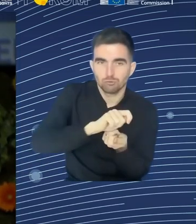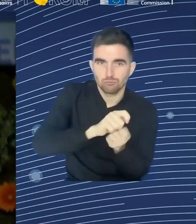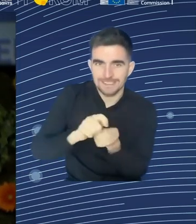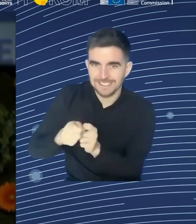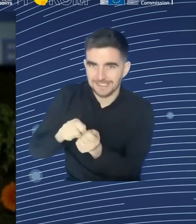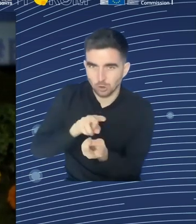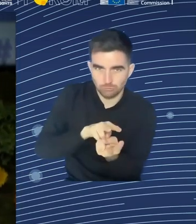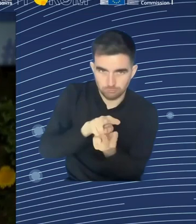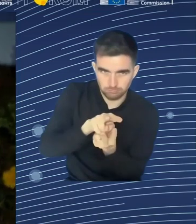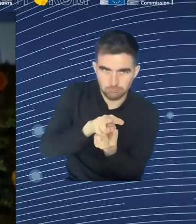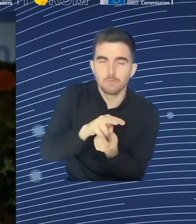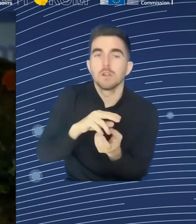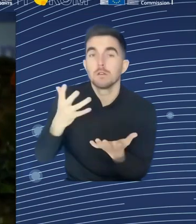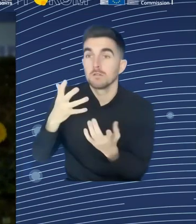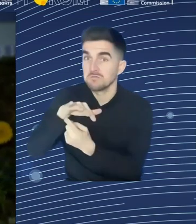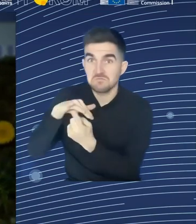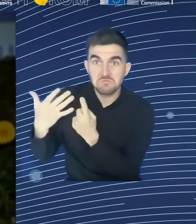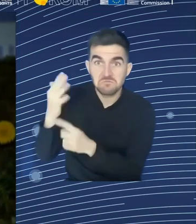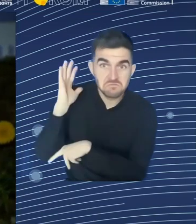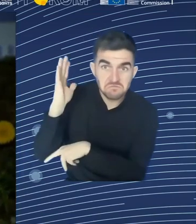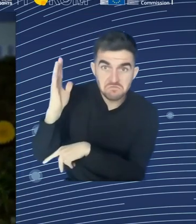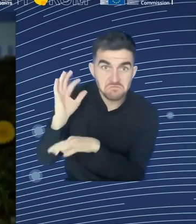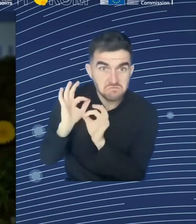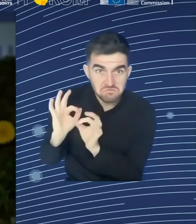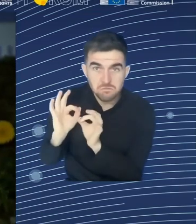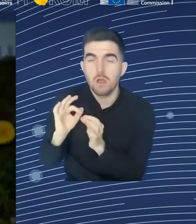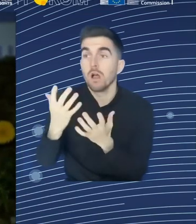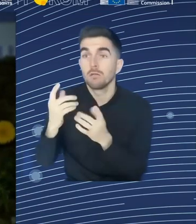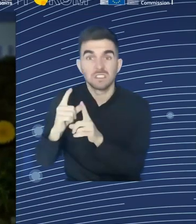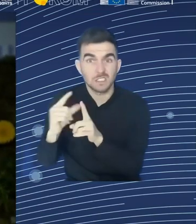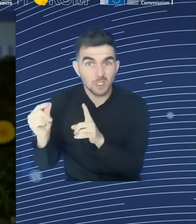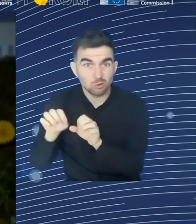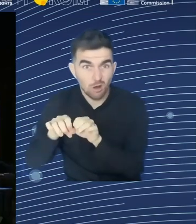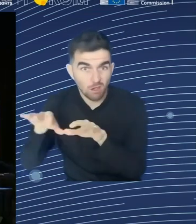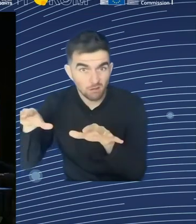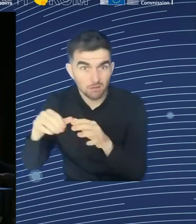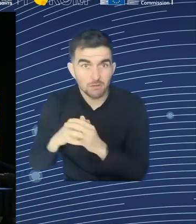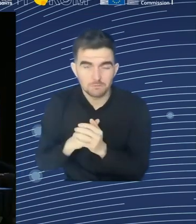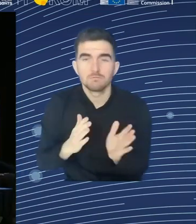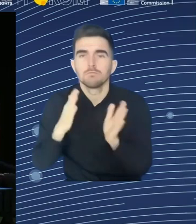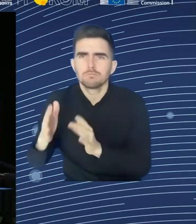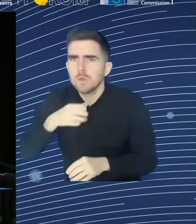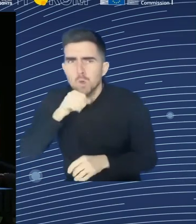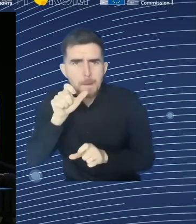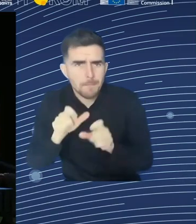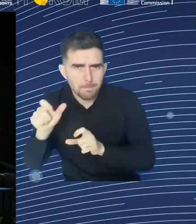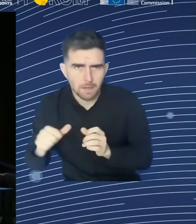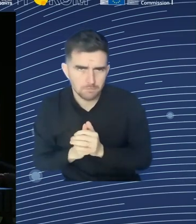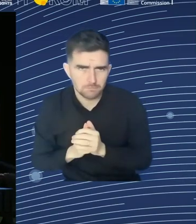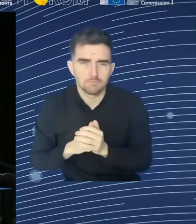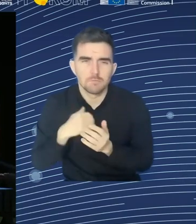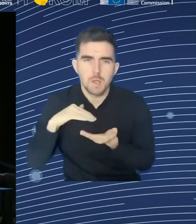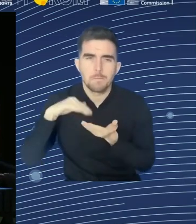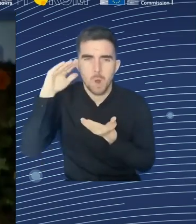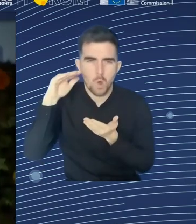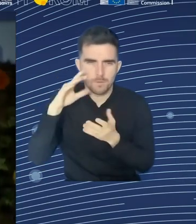needed in occupations and sectors that are subject to shortages, and sometimes very important shortages.